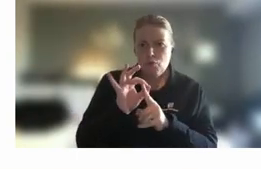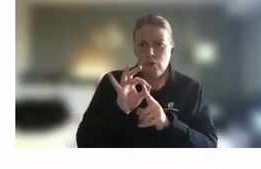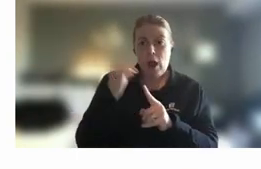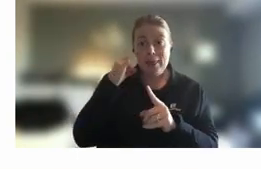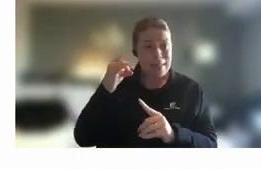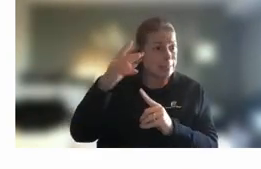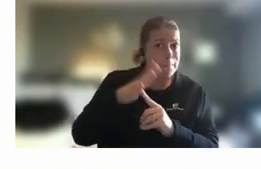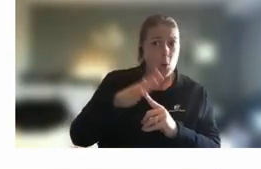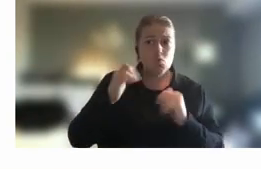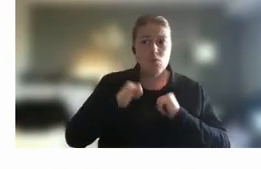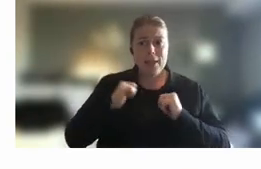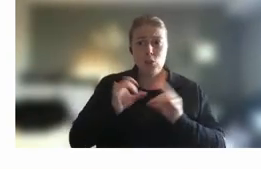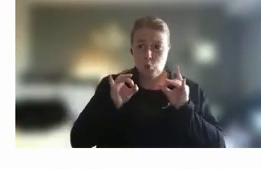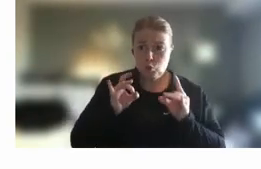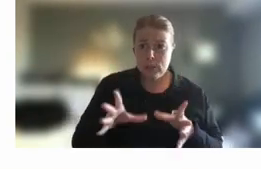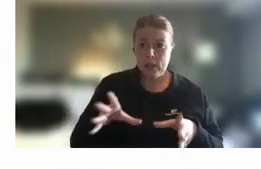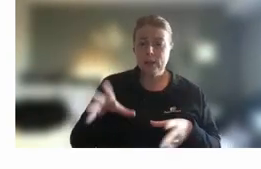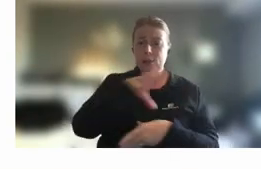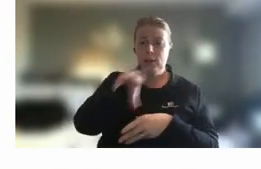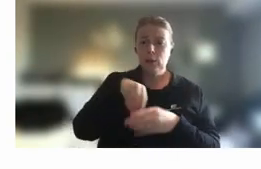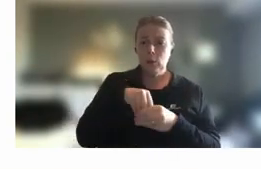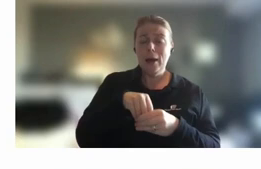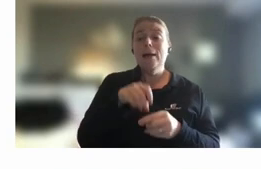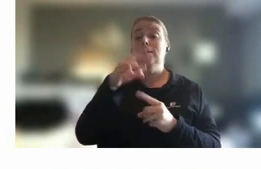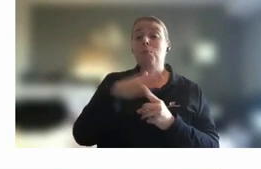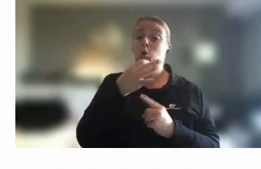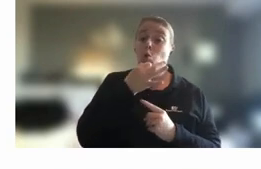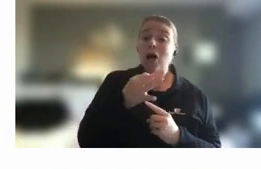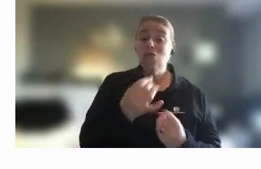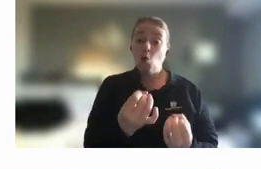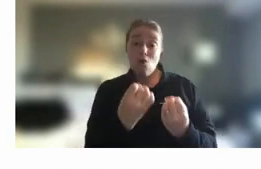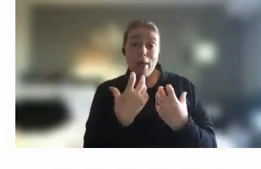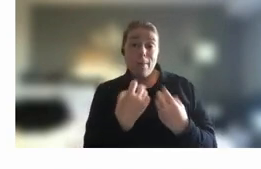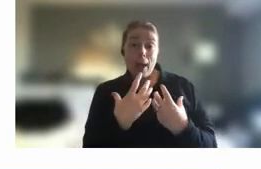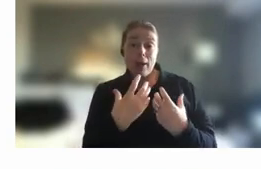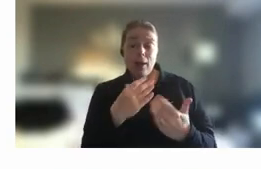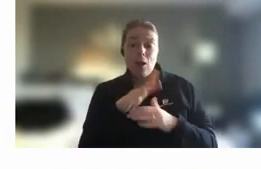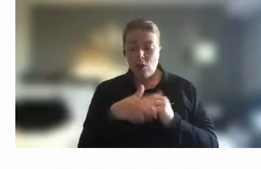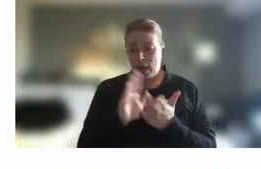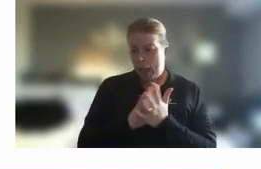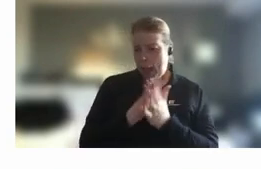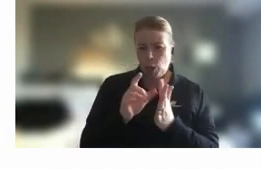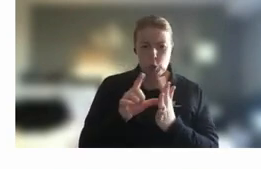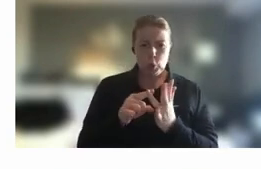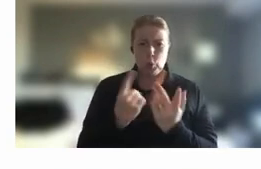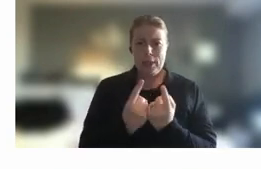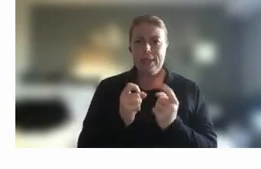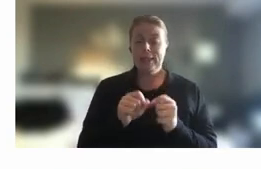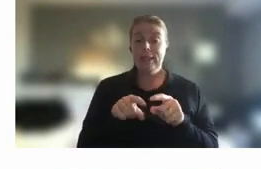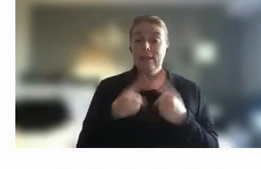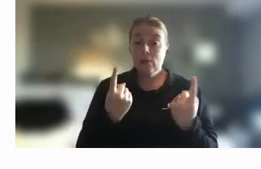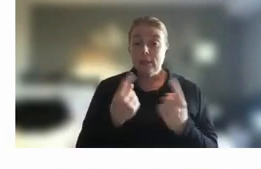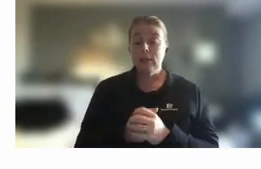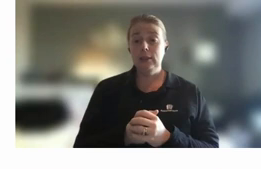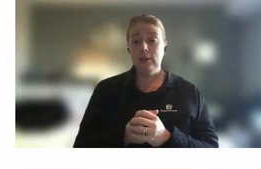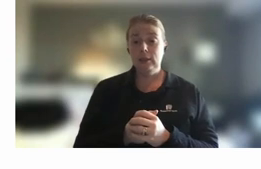to adopt and it's important to ask for feedback to about how you can do things differently and that everyday practice is something